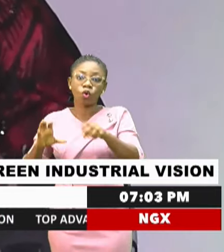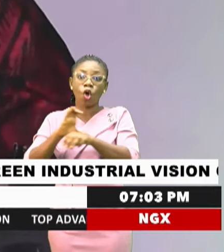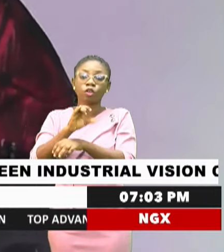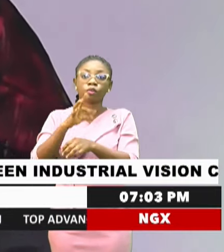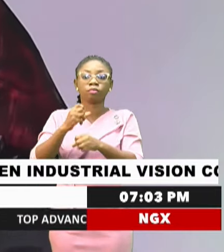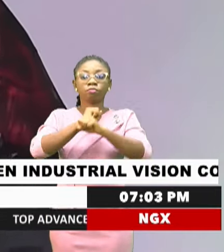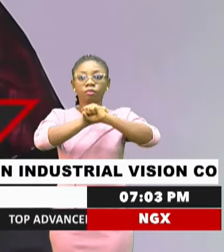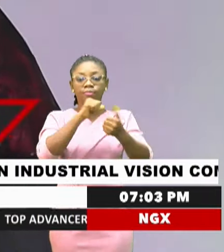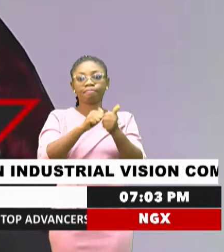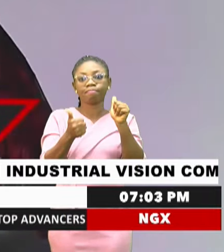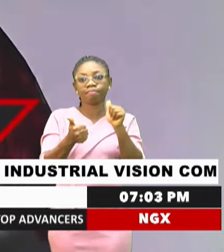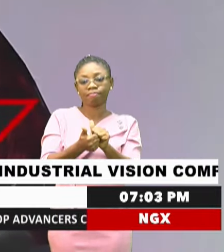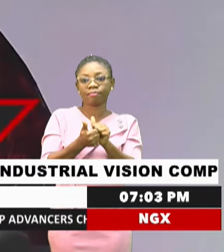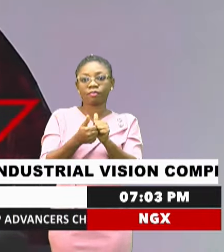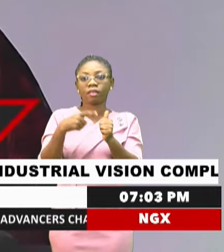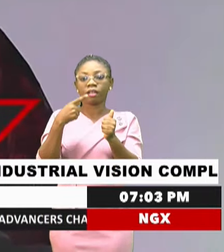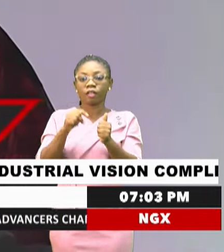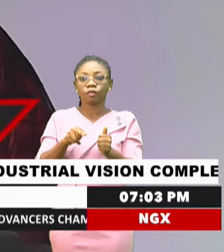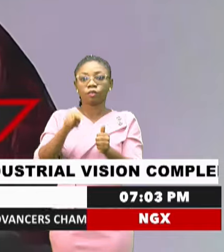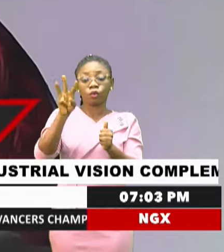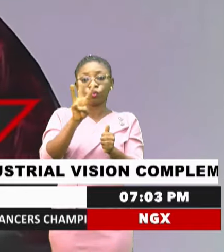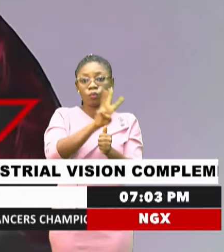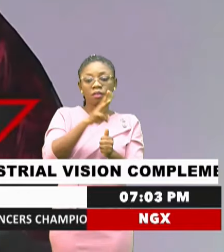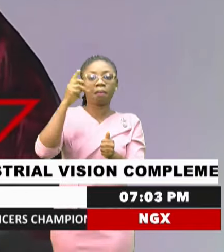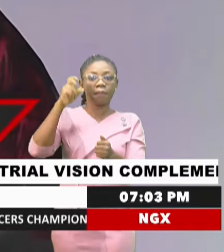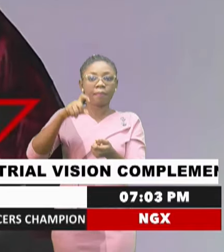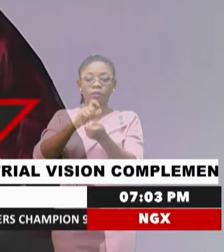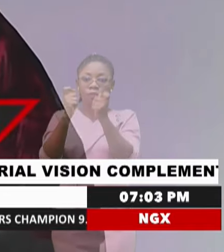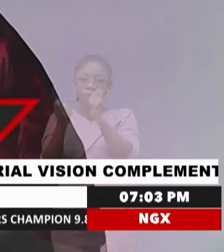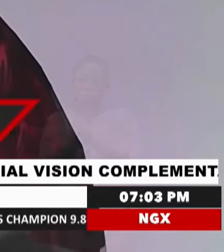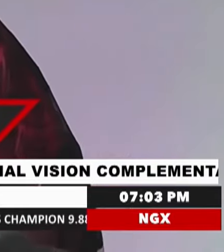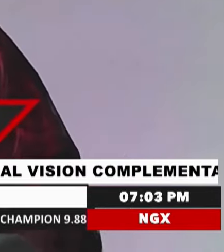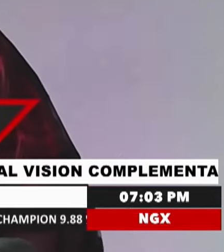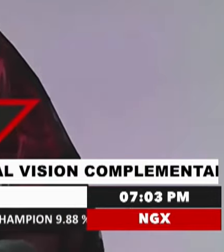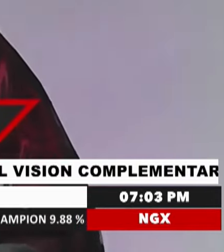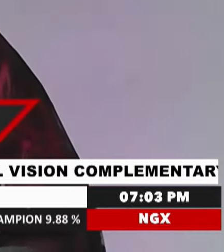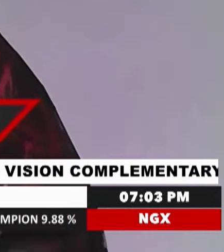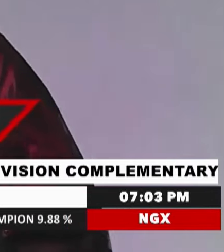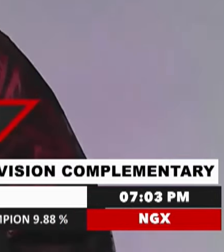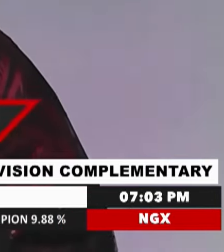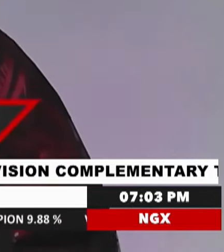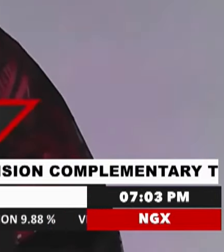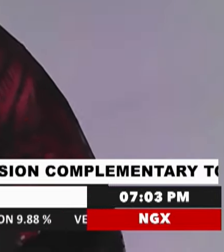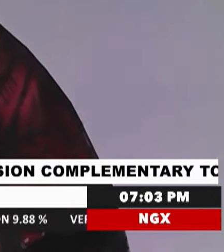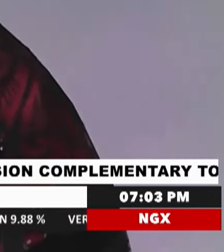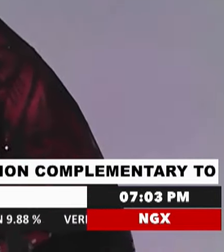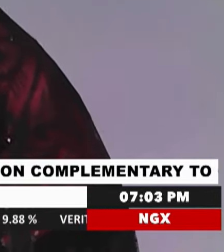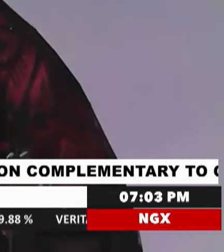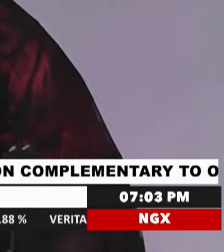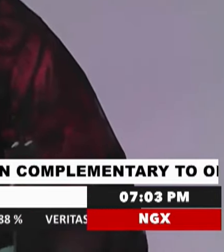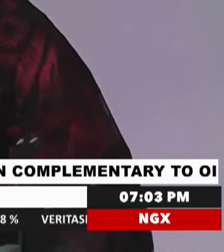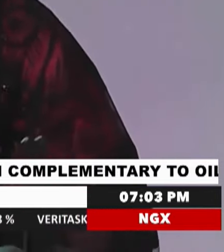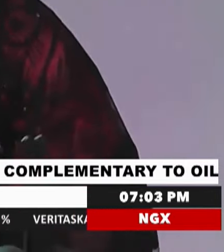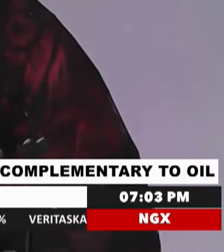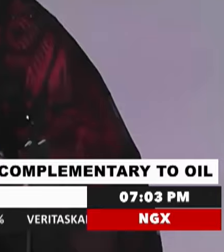The northwest region holds immense potential for transformation as we navigate the challenges of fragility. The region, her people, and